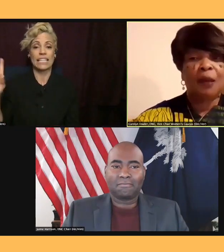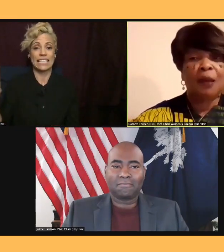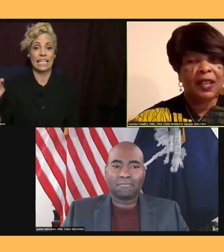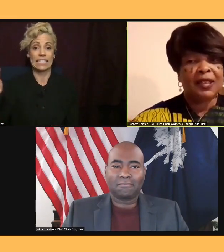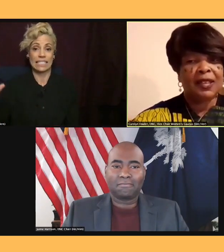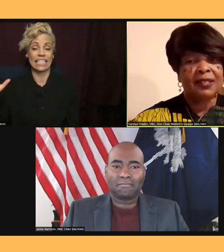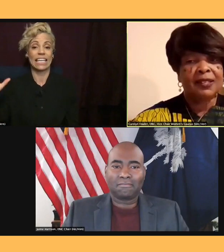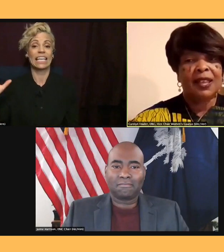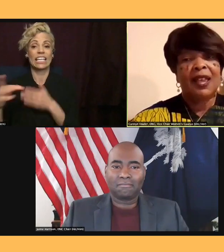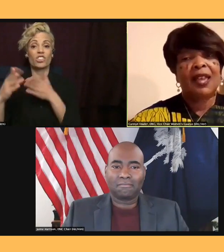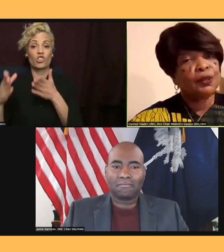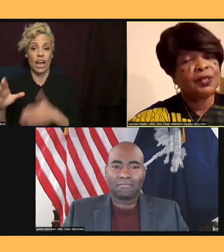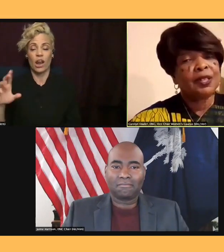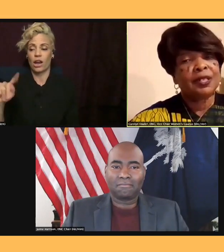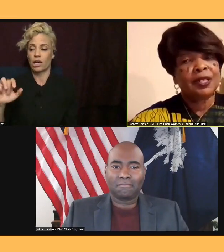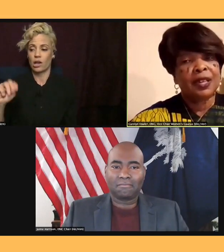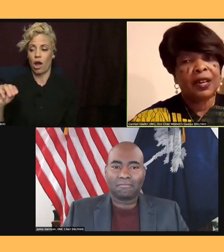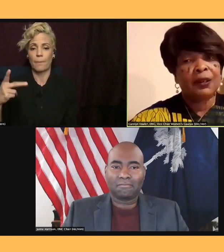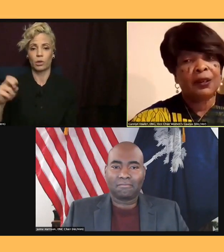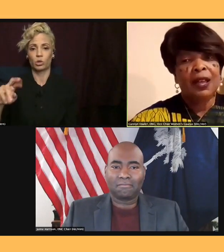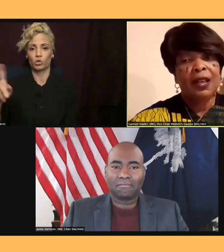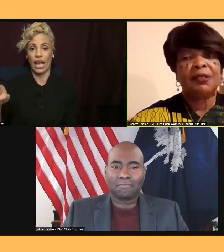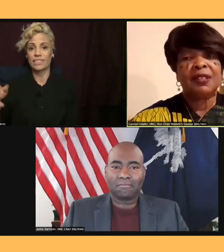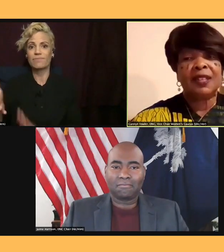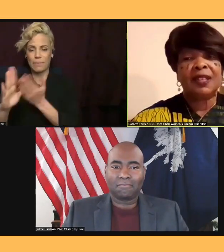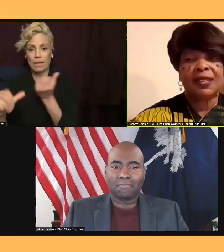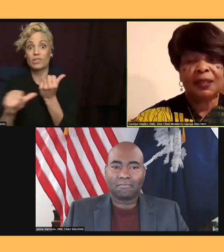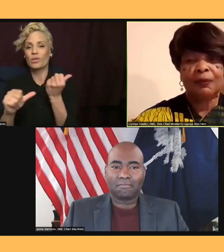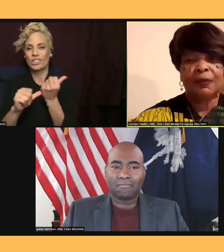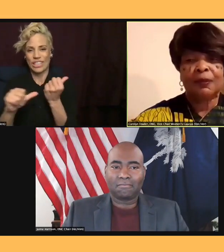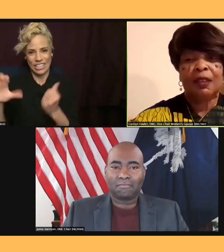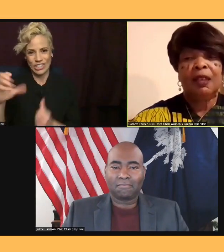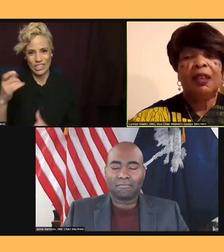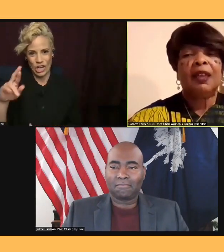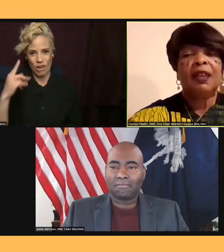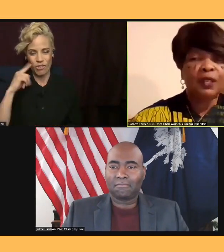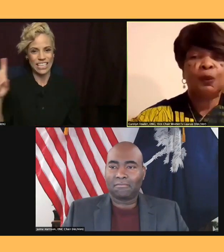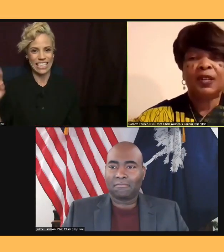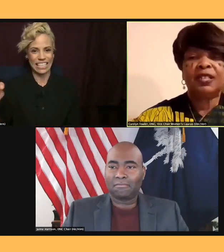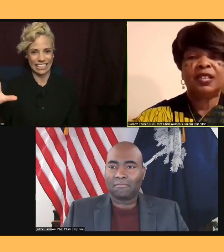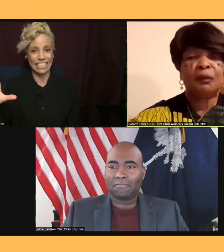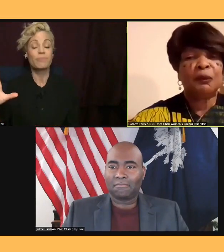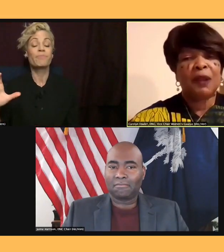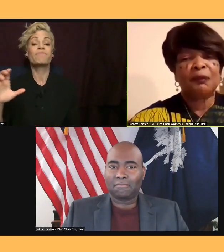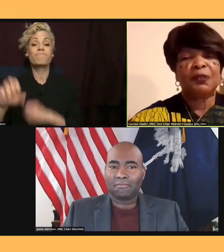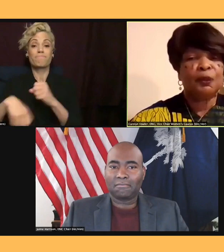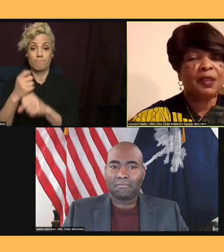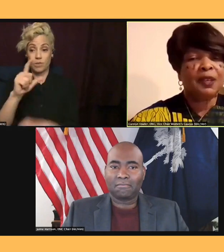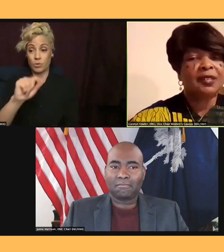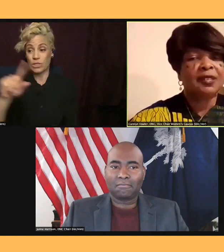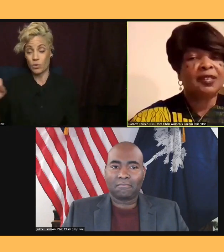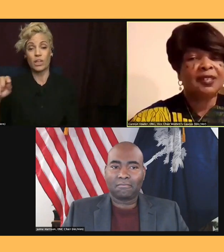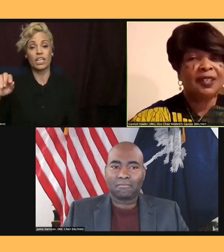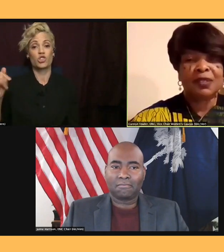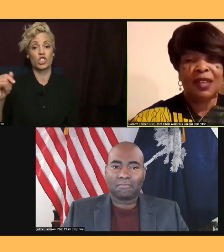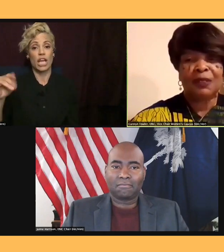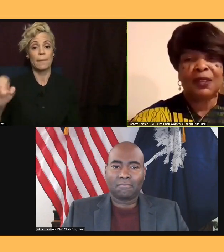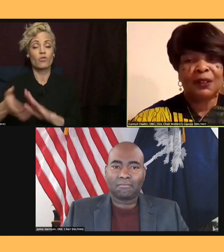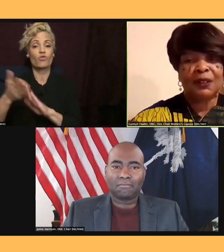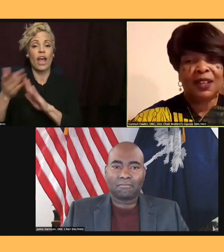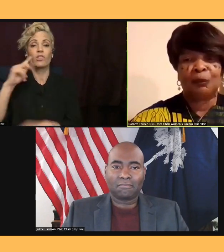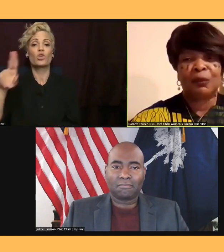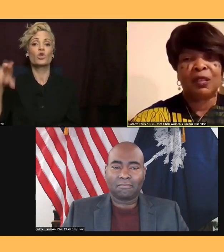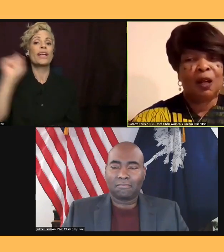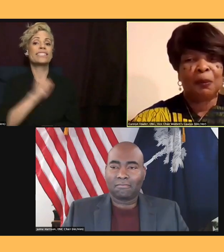an associate chair of the DNC. In 2020, Jamie ran for the U.S. Senate from South Carolina, and we all paid